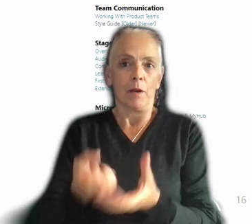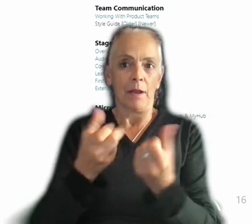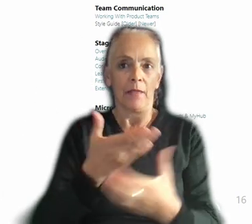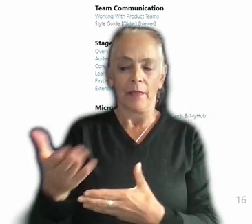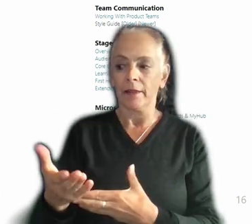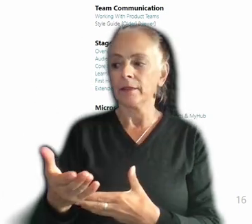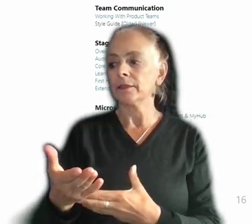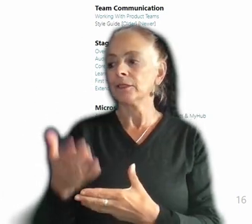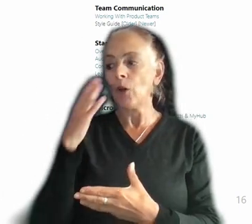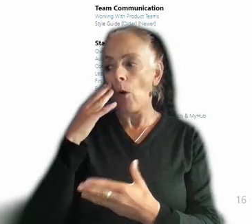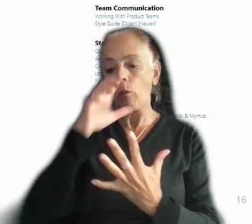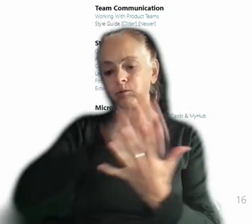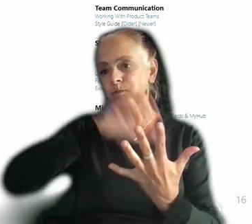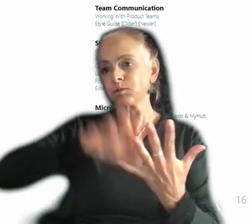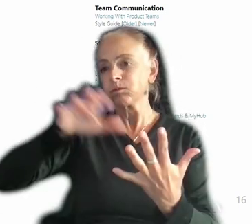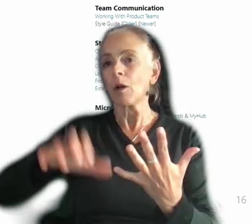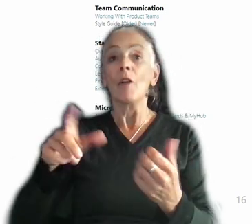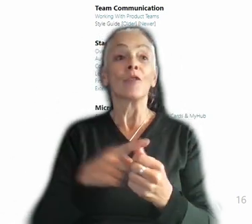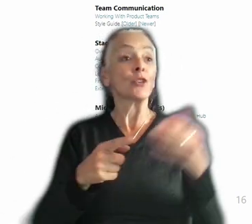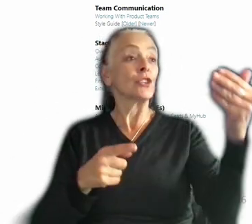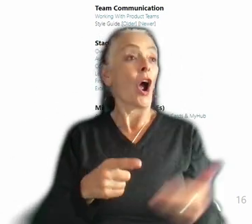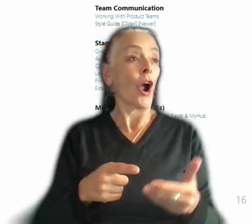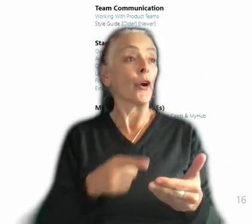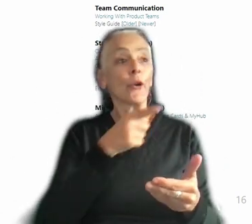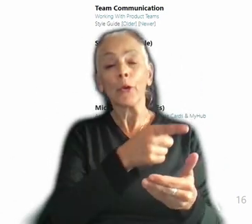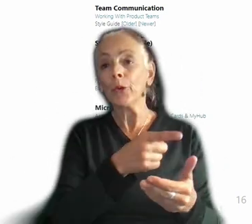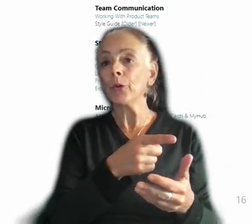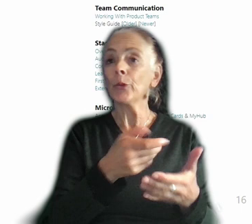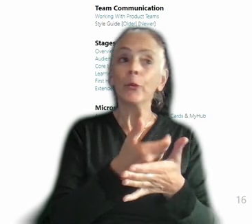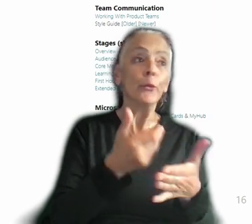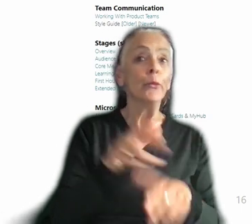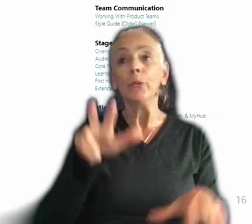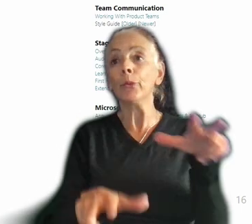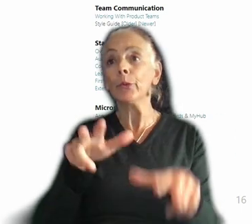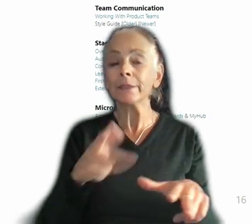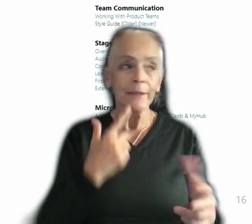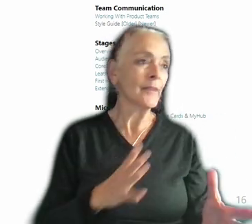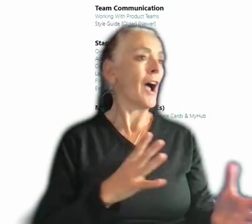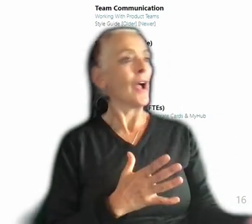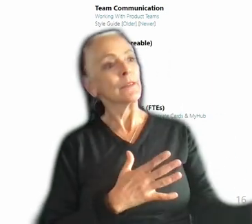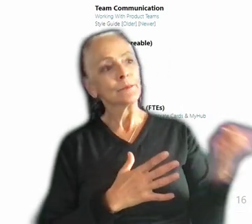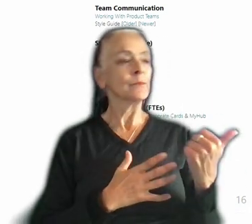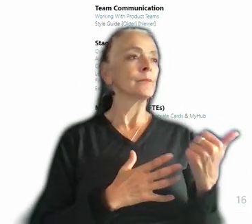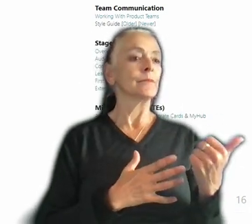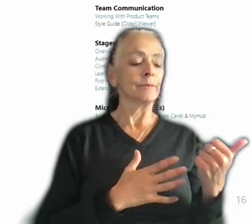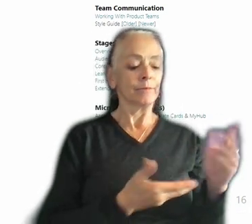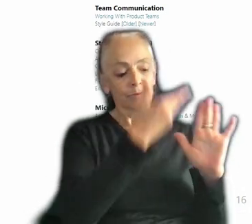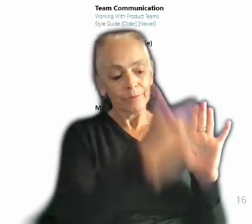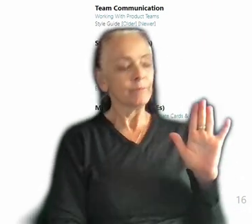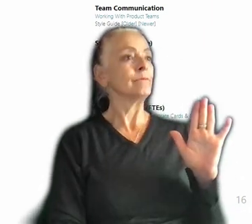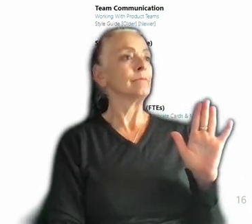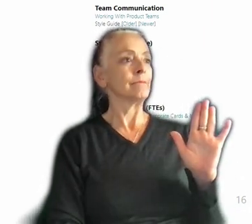expect when you are first hired in. As a baby you are, you are one. You come in and we say, great, here is an absolute boatload of